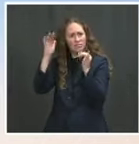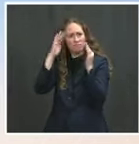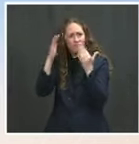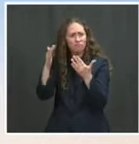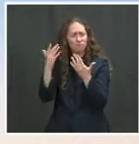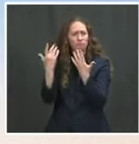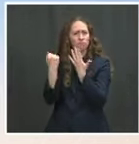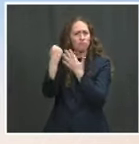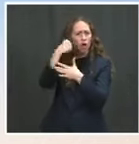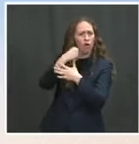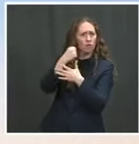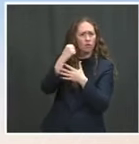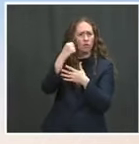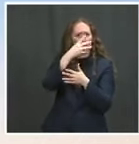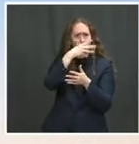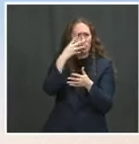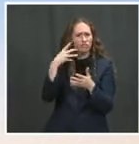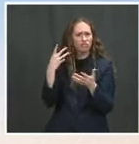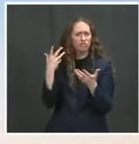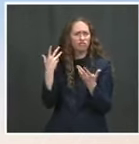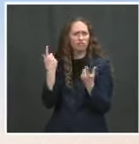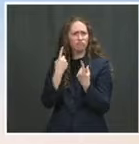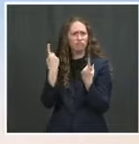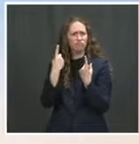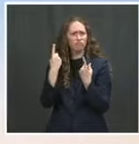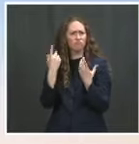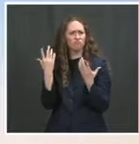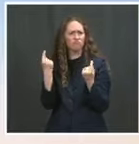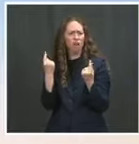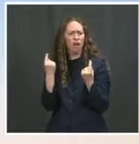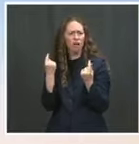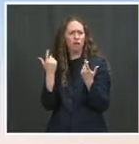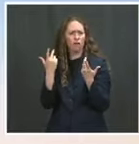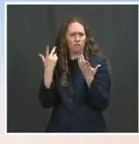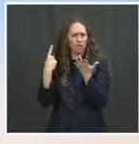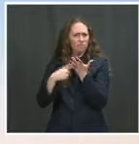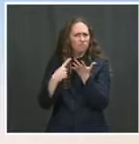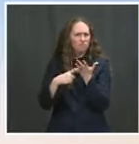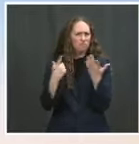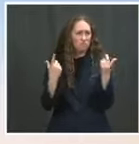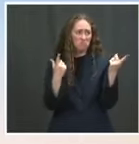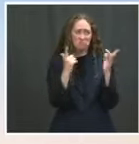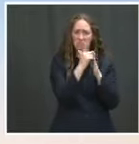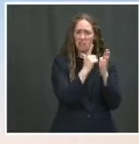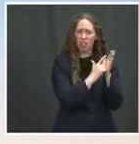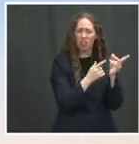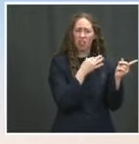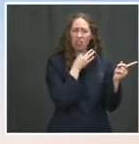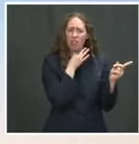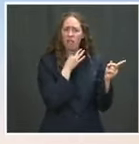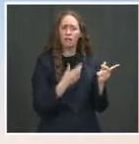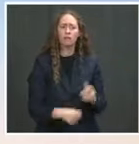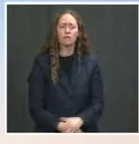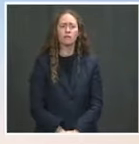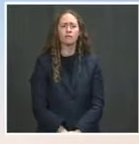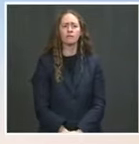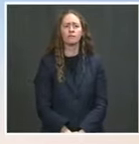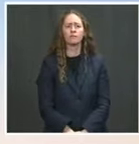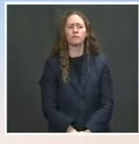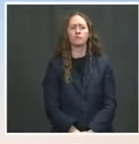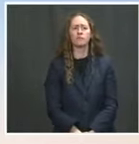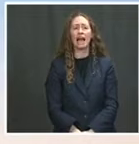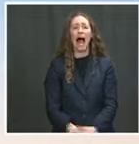a lot for the progress of an immigration bill? Well again I can't. hard for me. They may have read some of it out to read out a meeting that